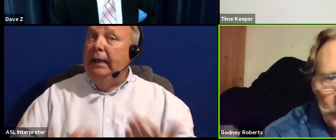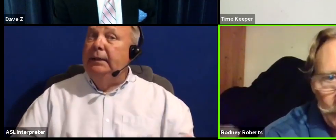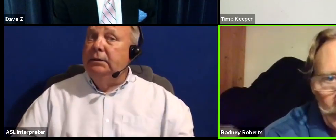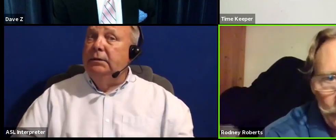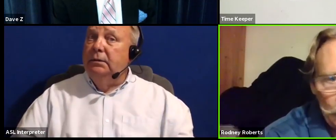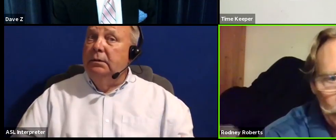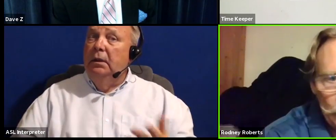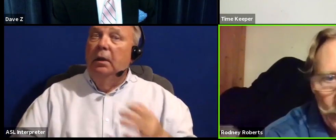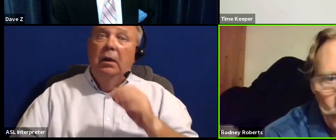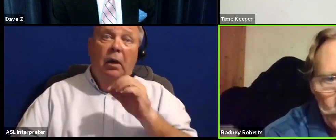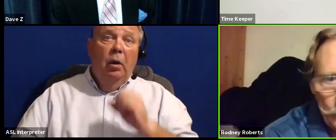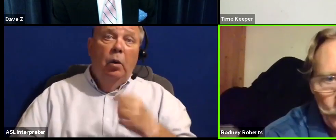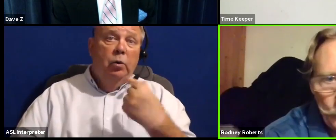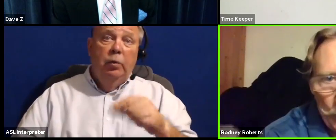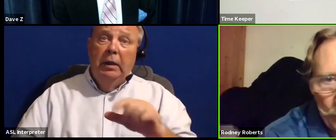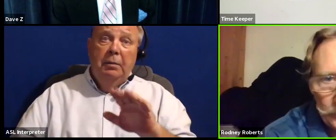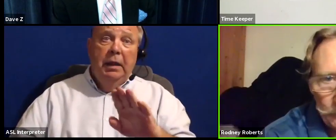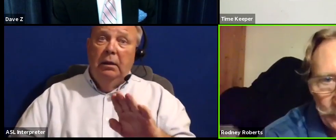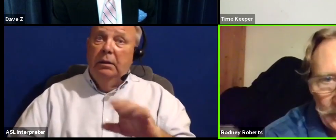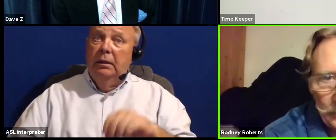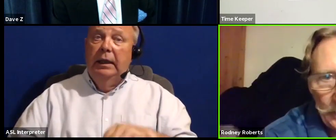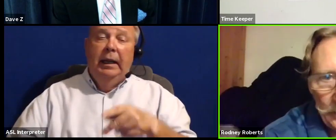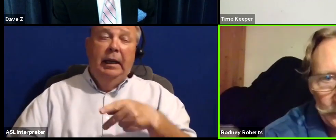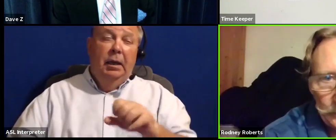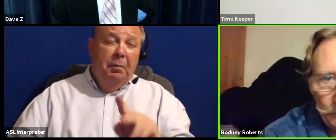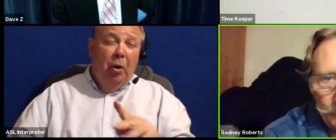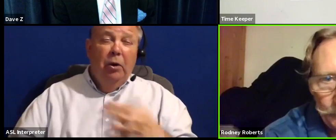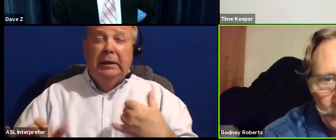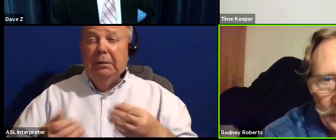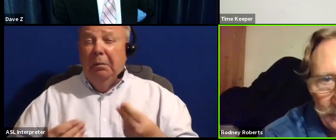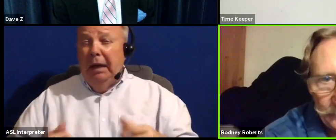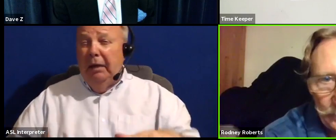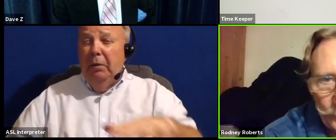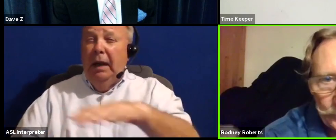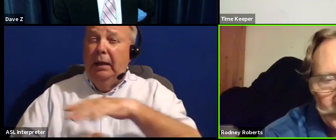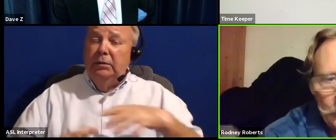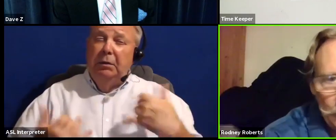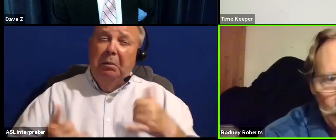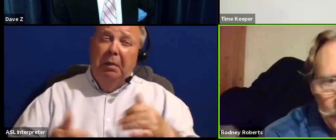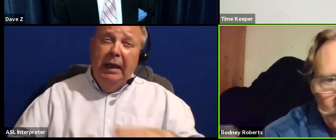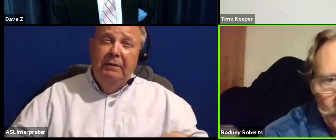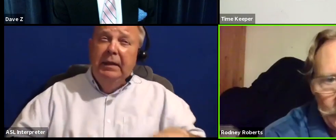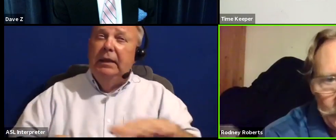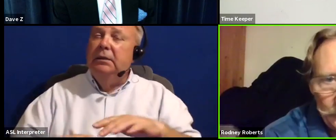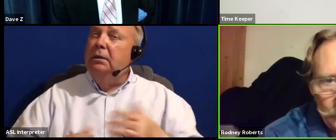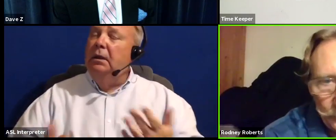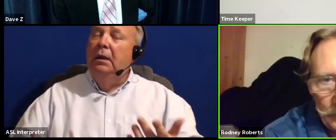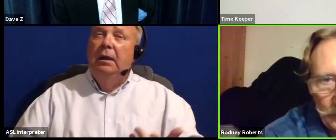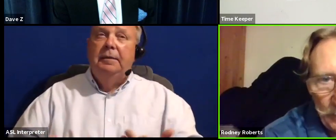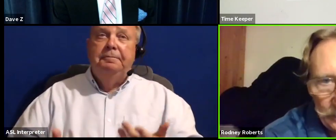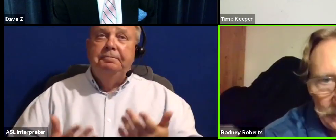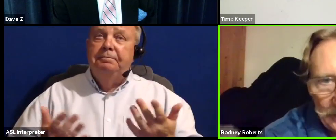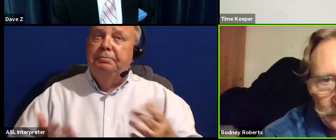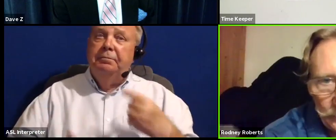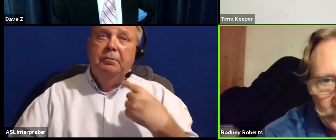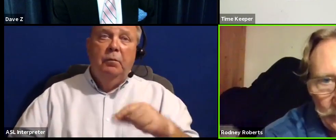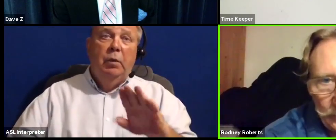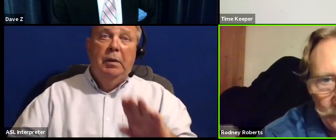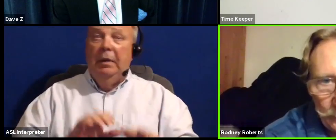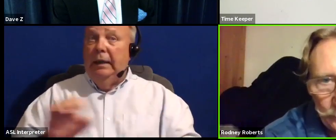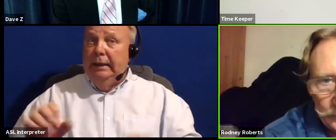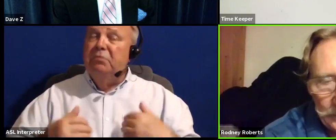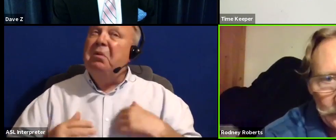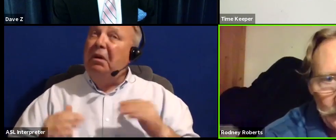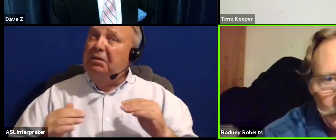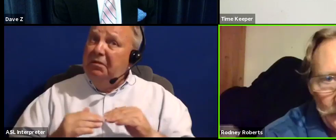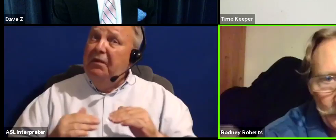Old Greenbelt is loaded with parks and playgrounds and playing fields. Greenbelt East has its fair